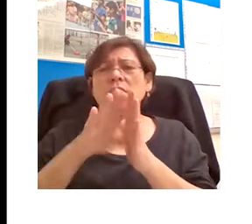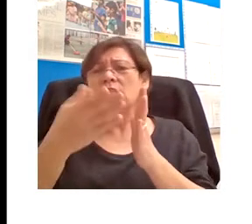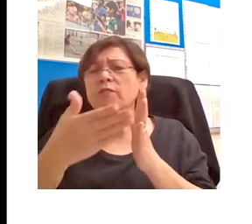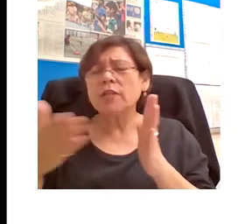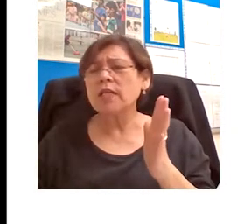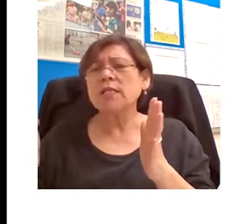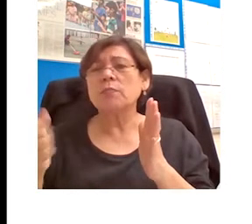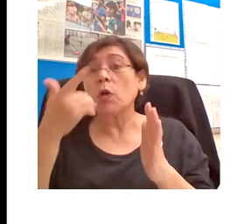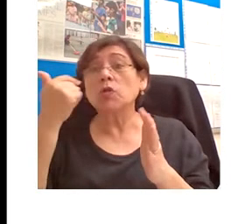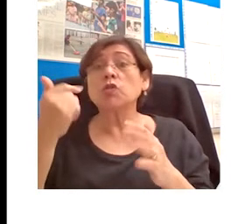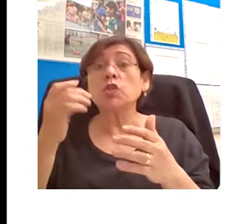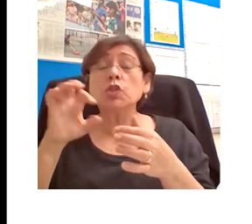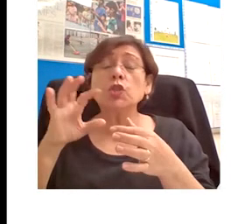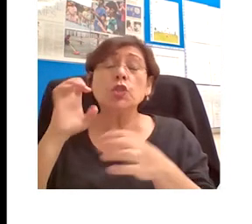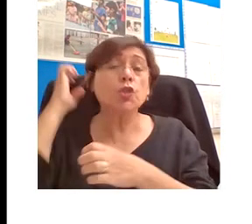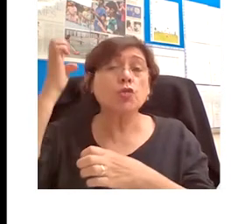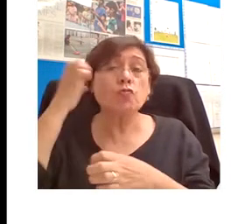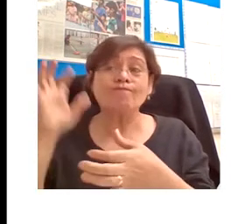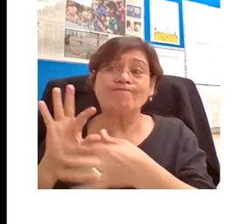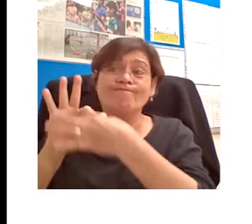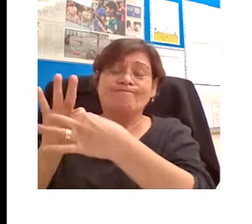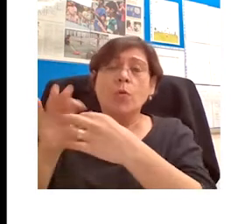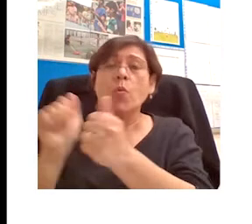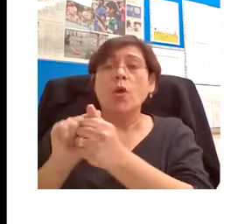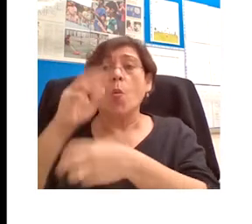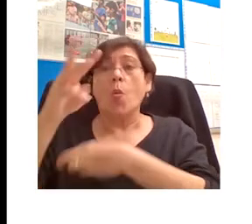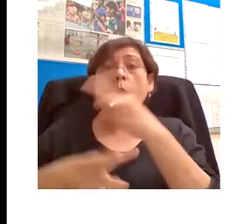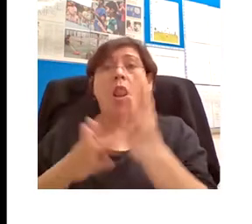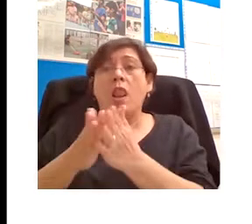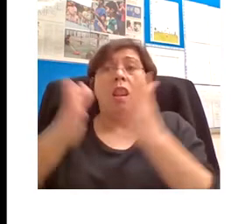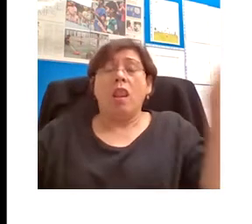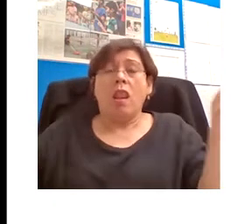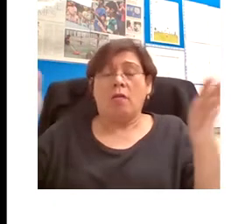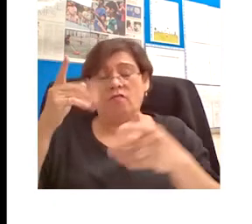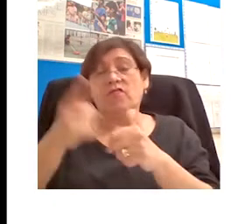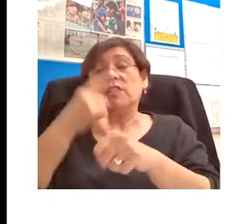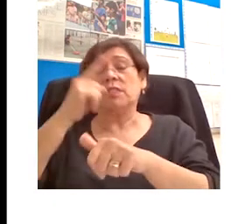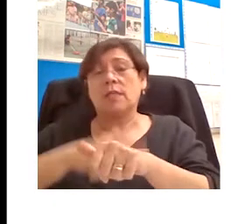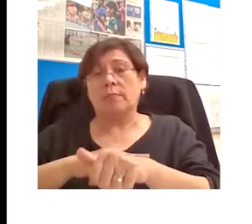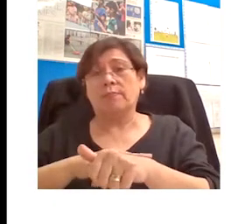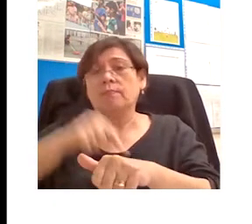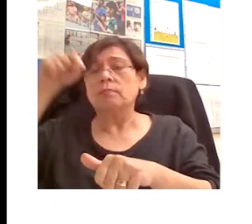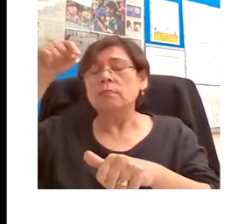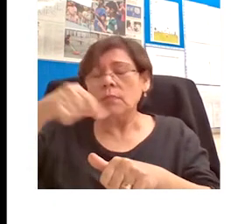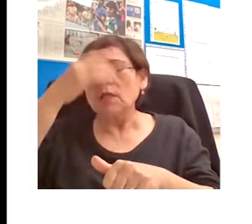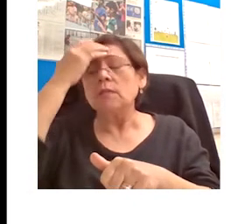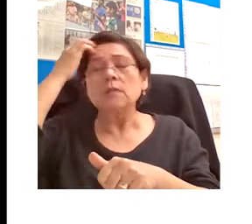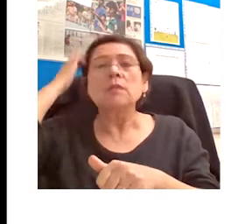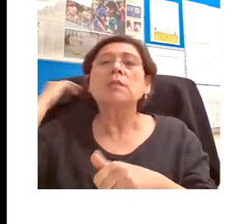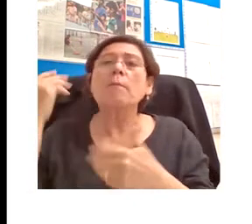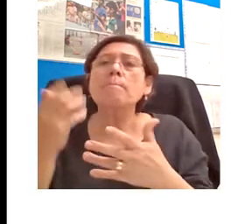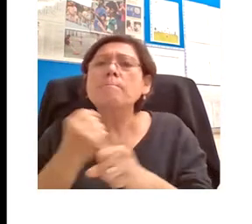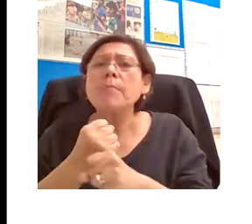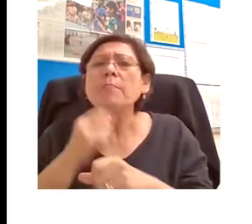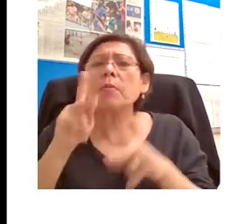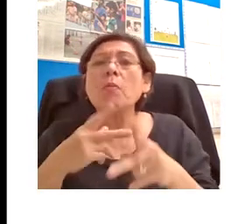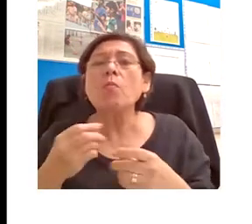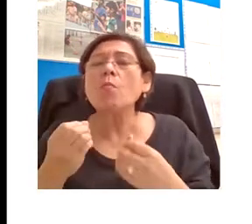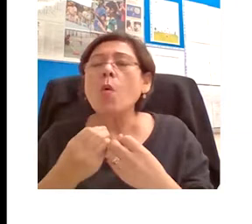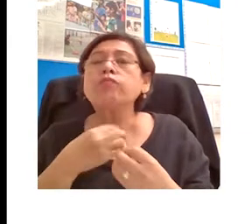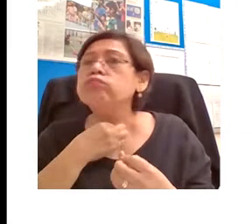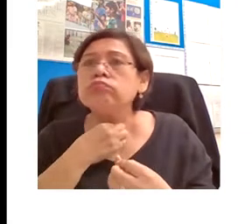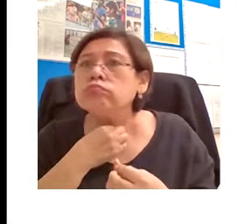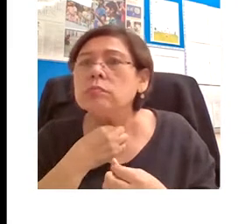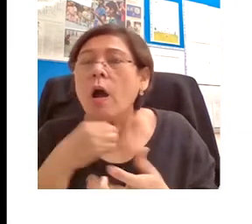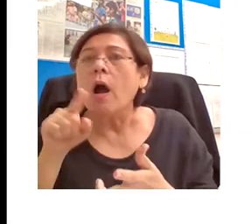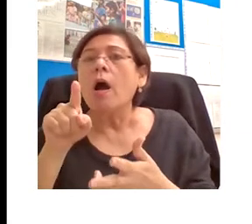for the first time. And this profoundly stimulated the emotion of curiosity and really transformed it from